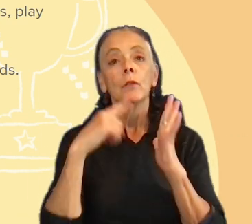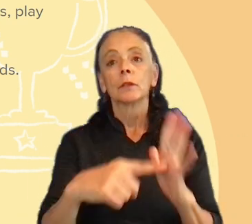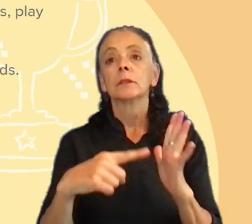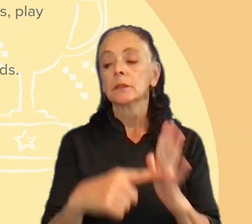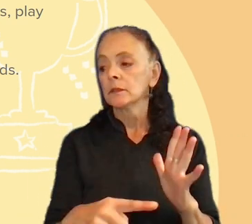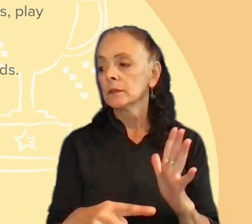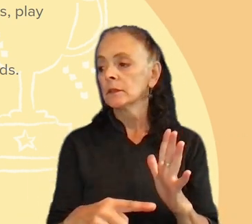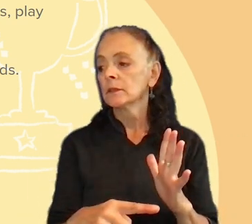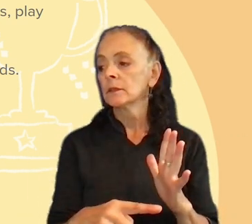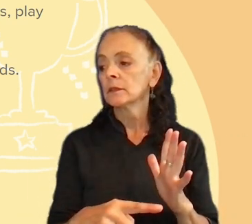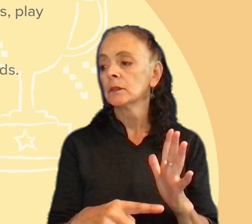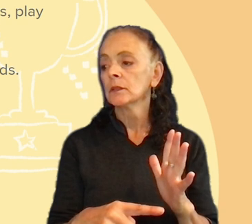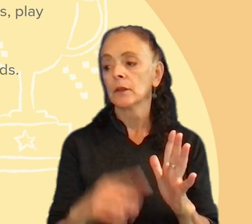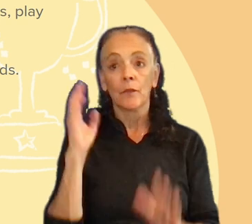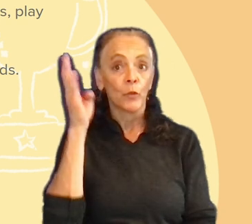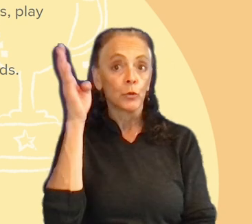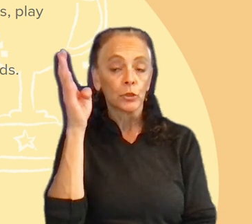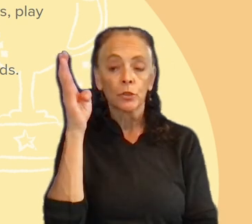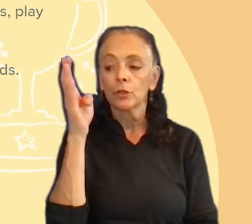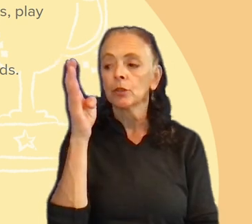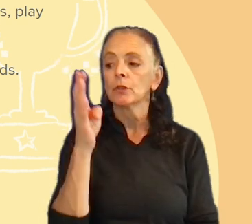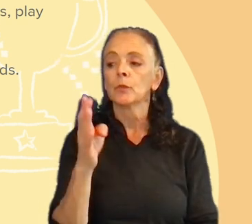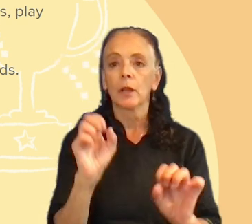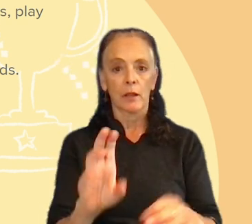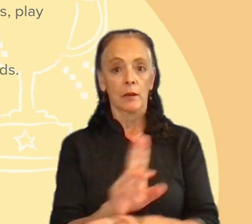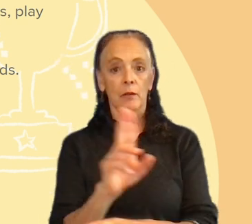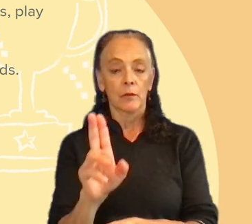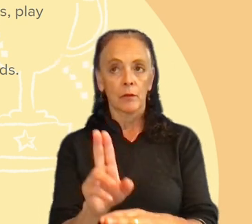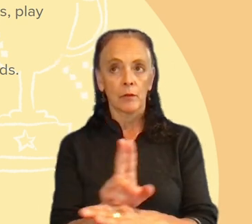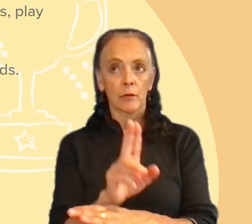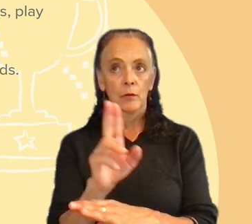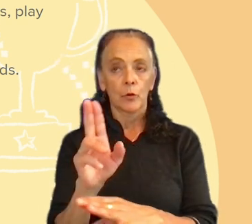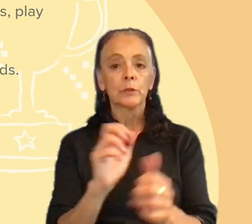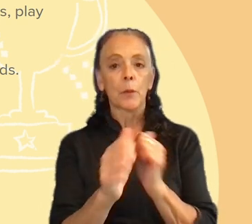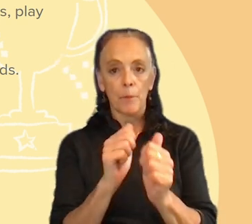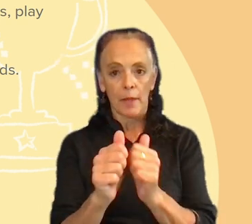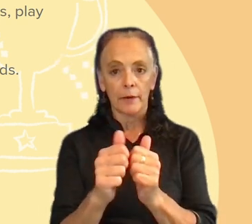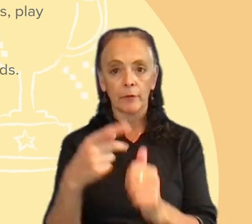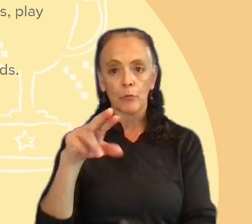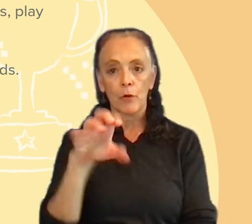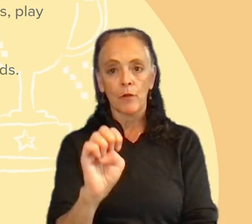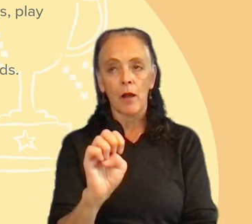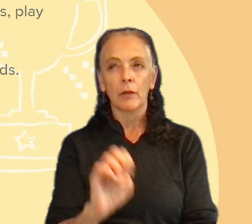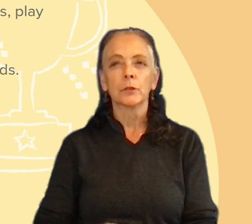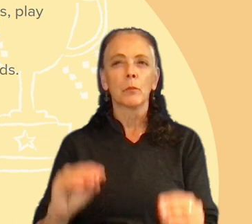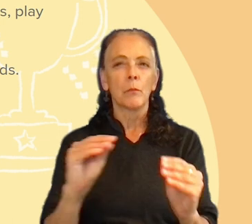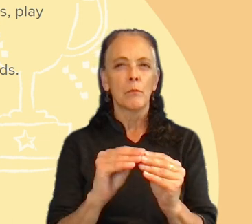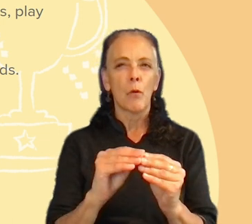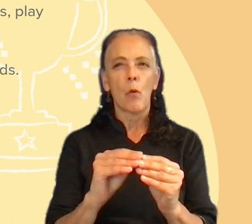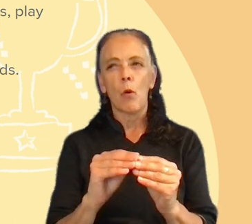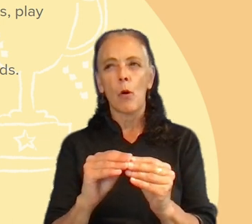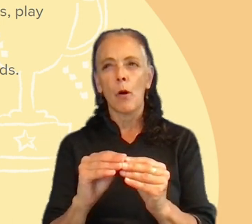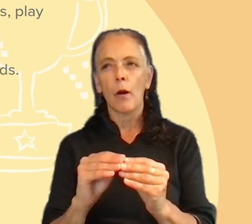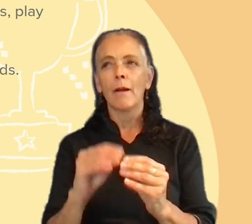we can, in the future, use a competitive profile that is more towards not using the